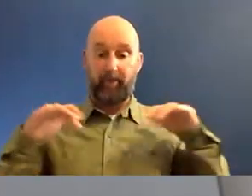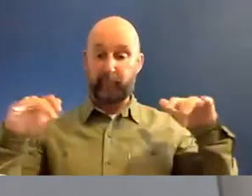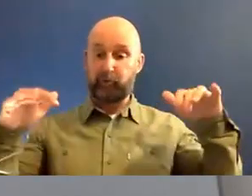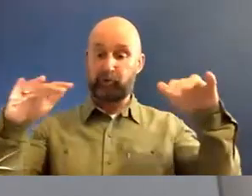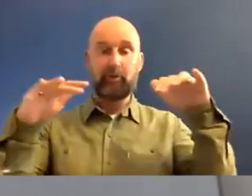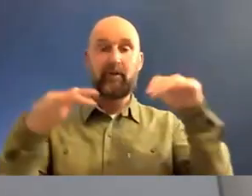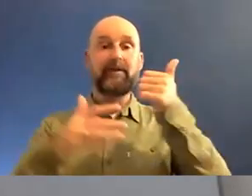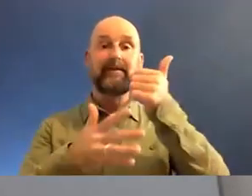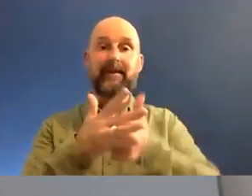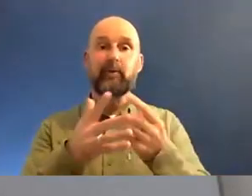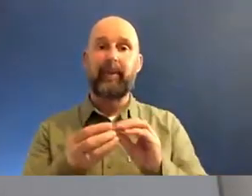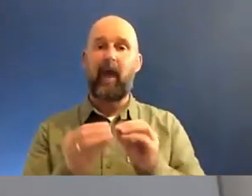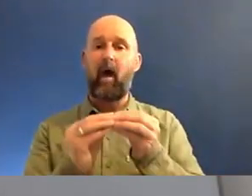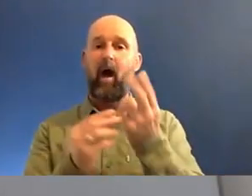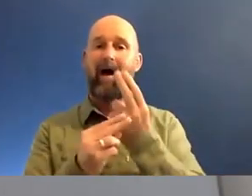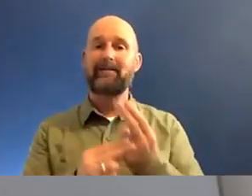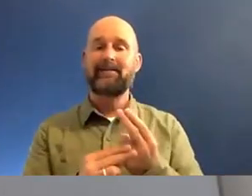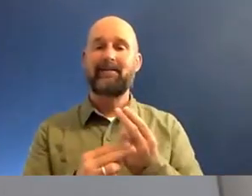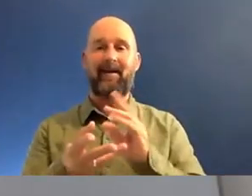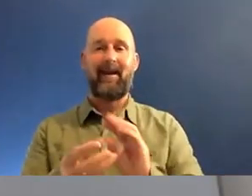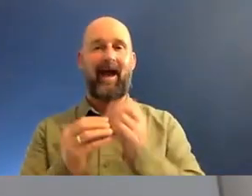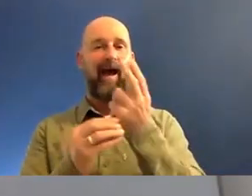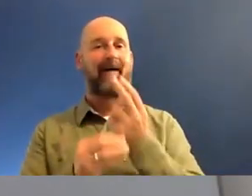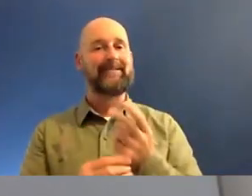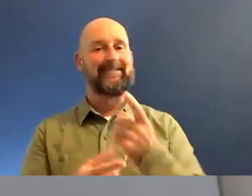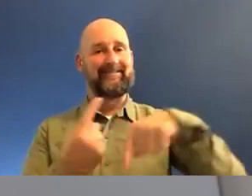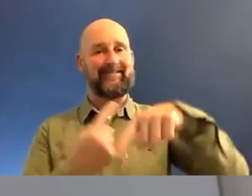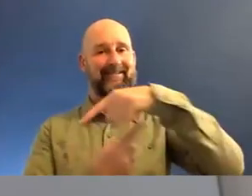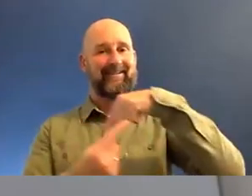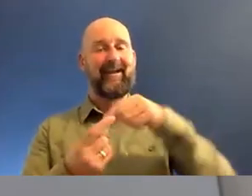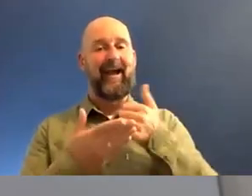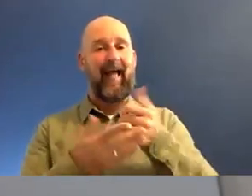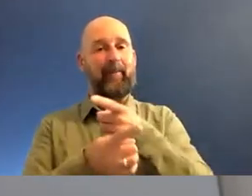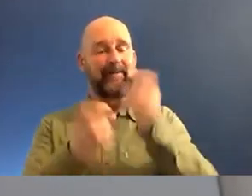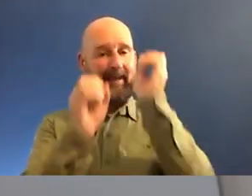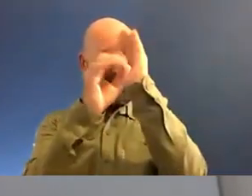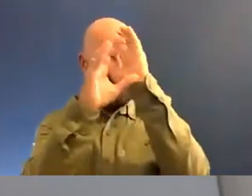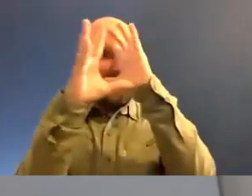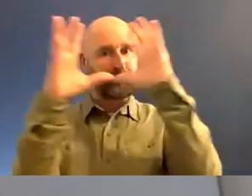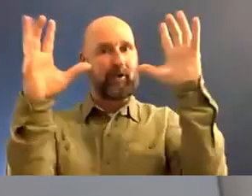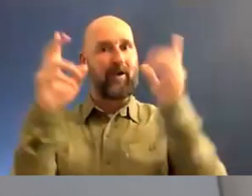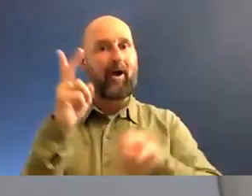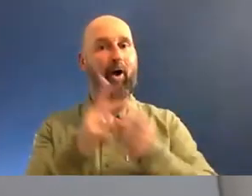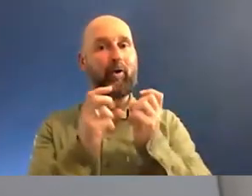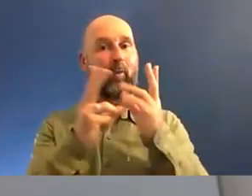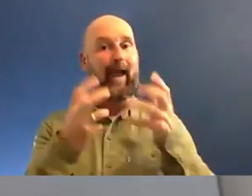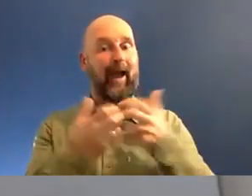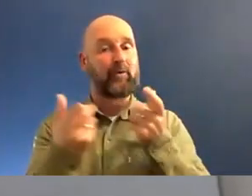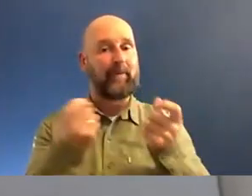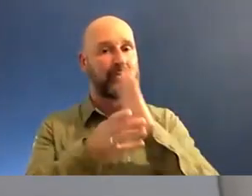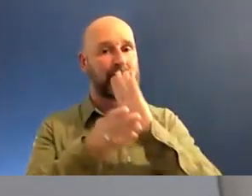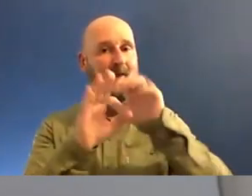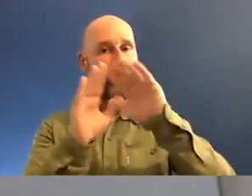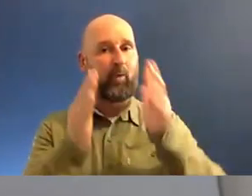begins with the artists. It begins with the artists who allow us to imagine another way of being in this world. And one